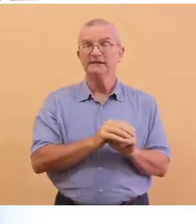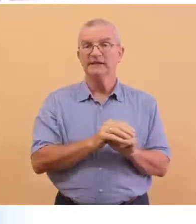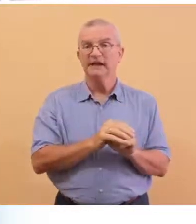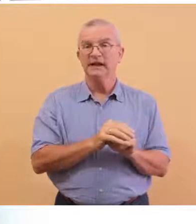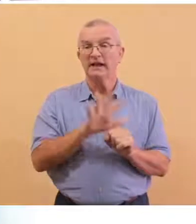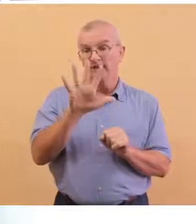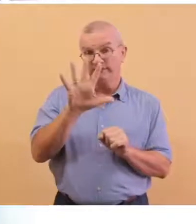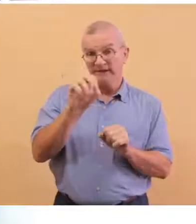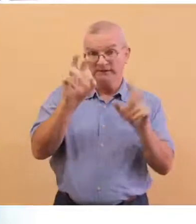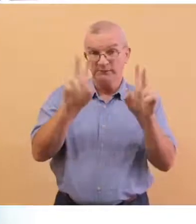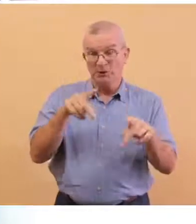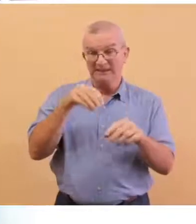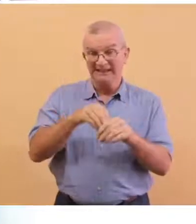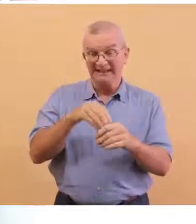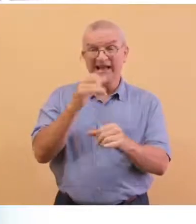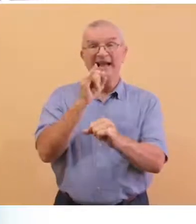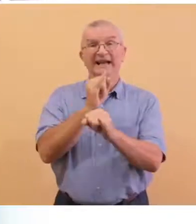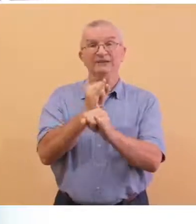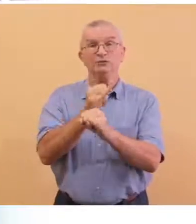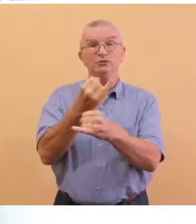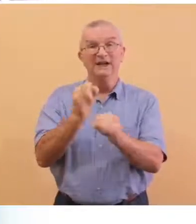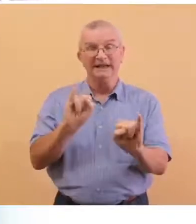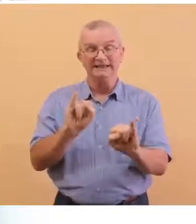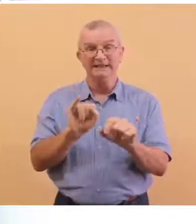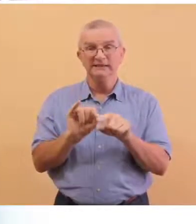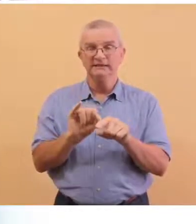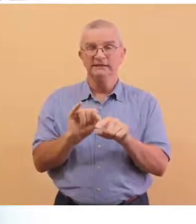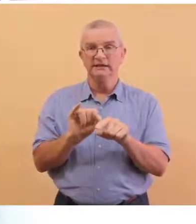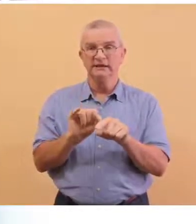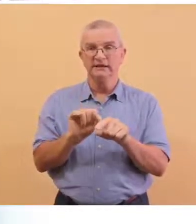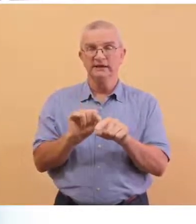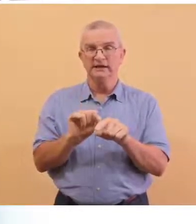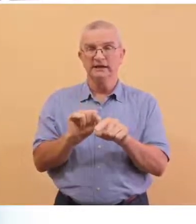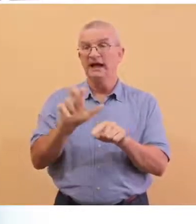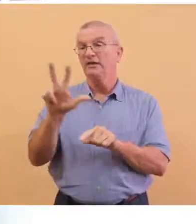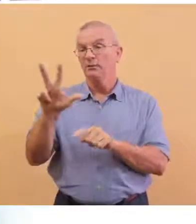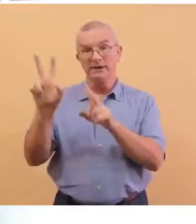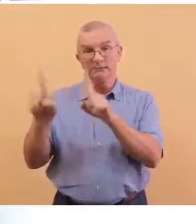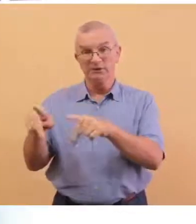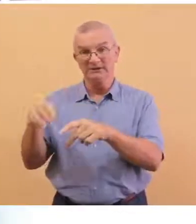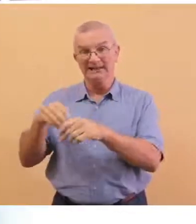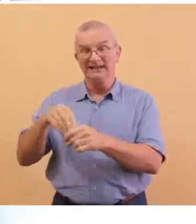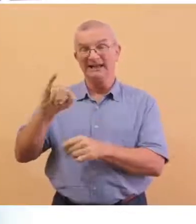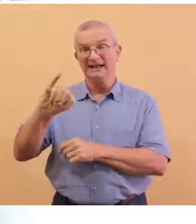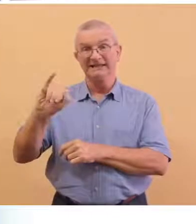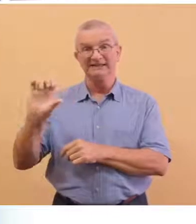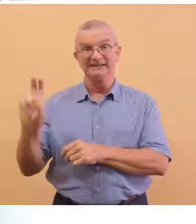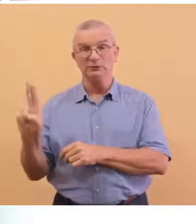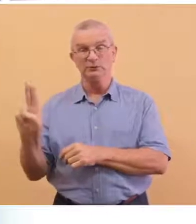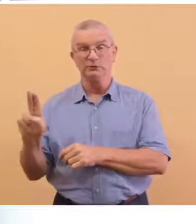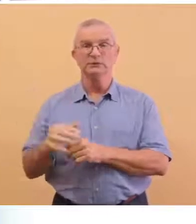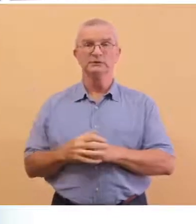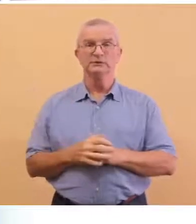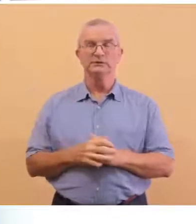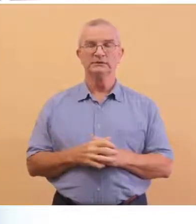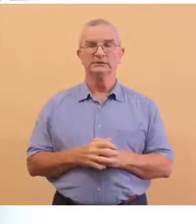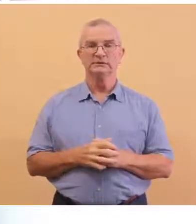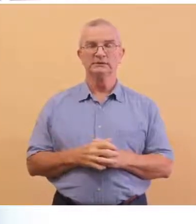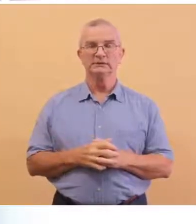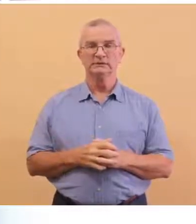50 persons are in institutional quarantine, and 3 persons are in the COVID-19 ICU.